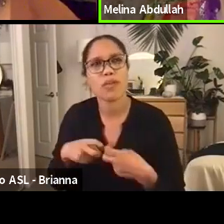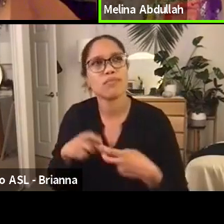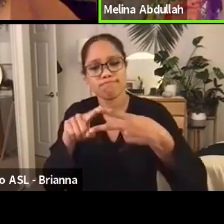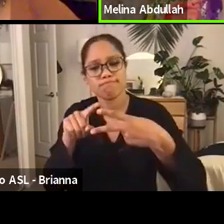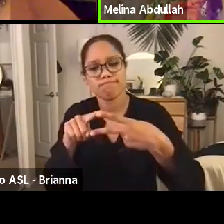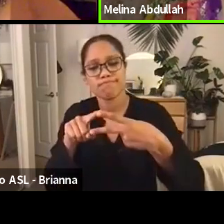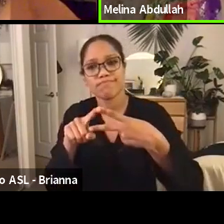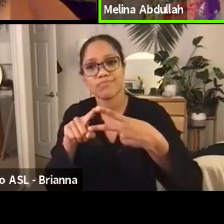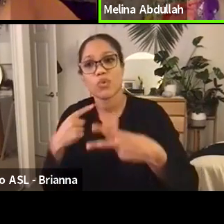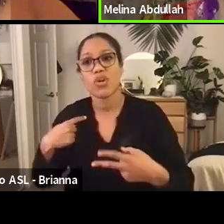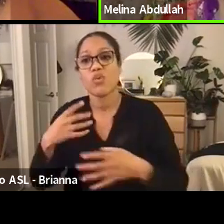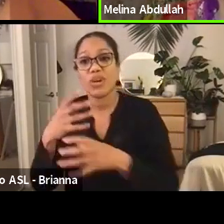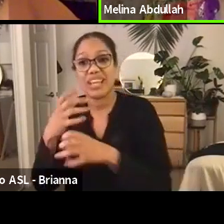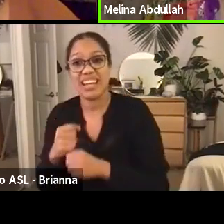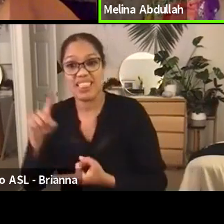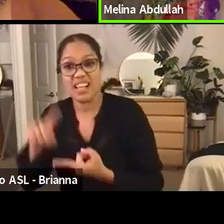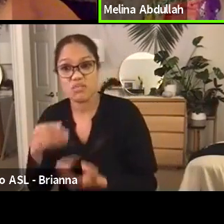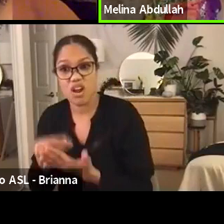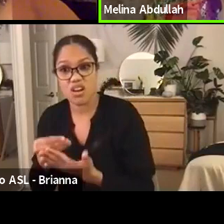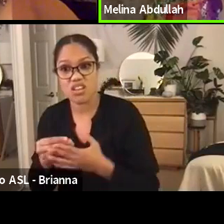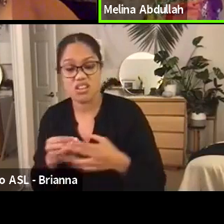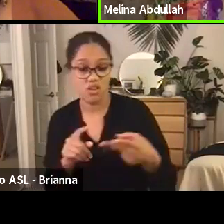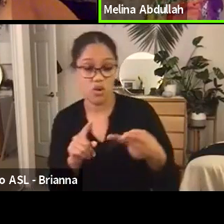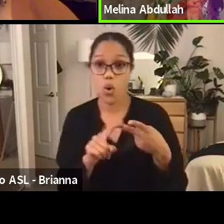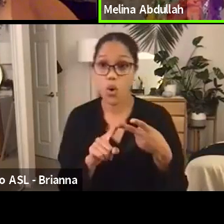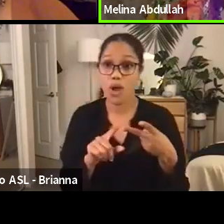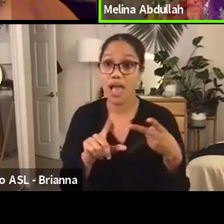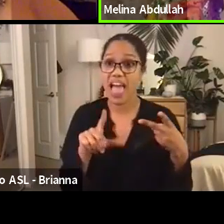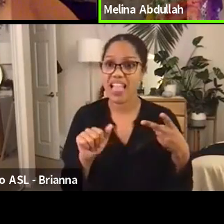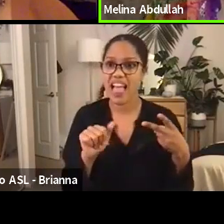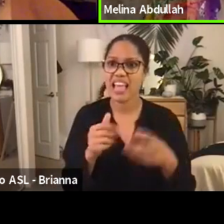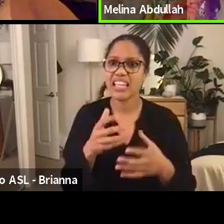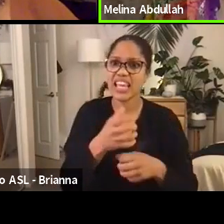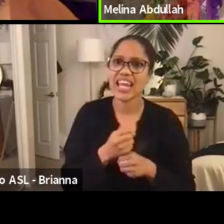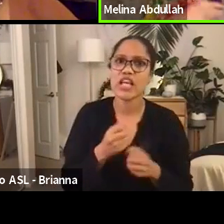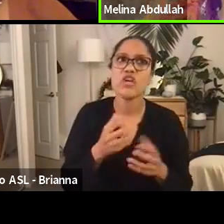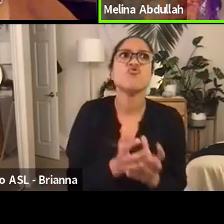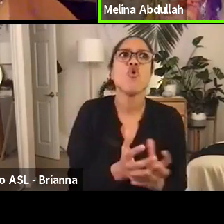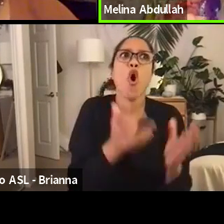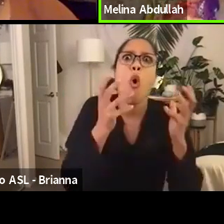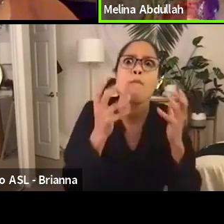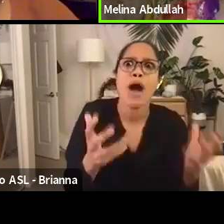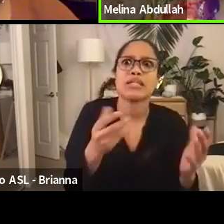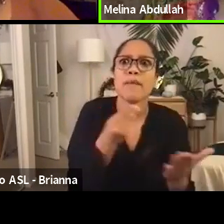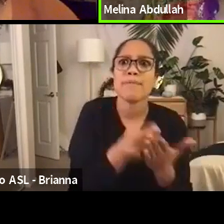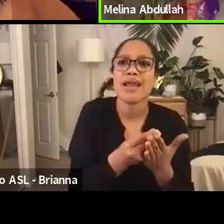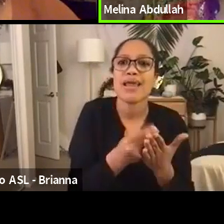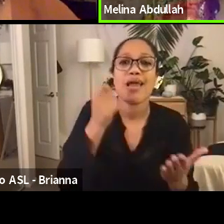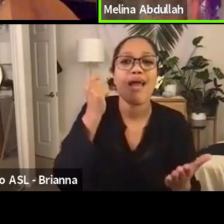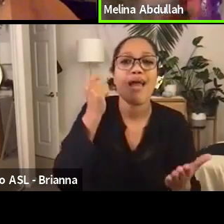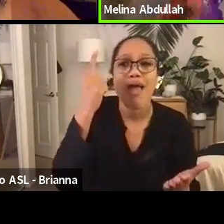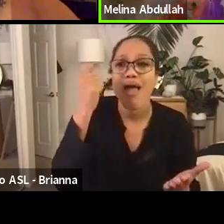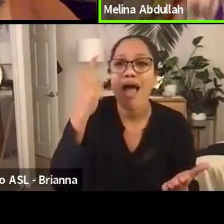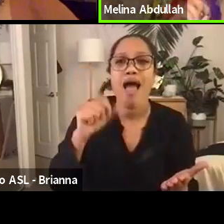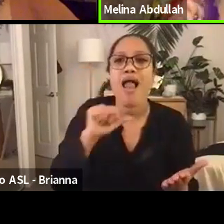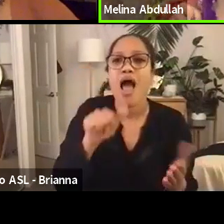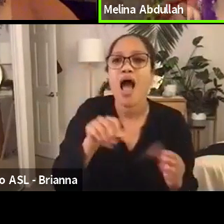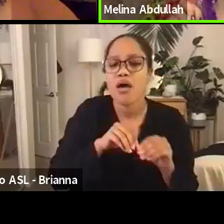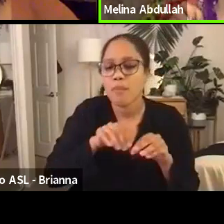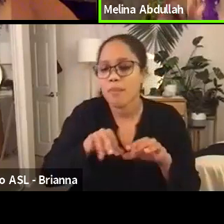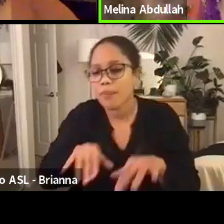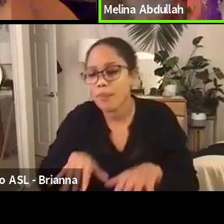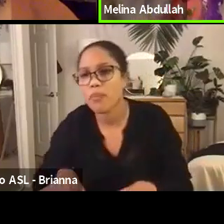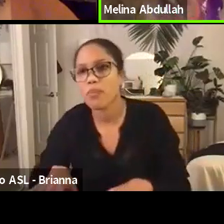money, but two is that Los Angeles is getting so much money, but it's not getting to black people like zero,